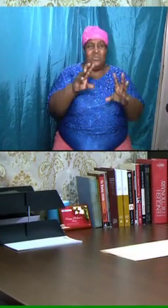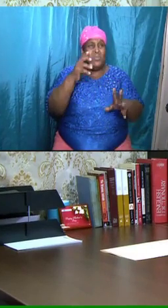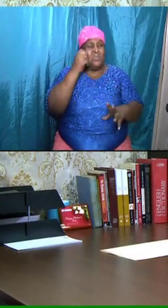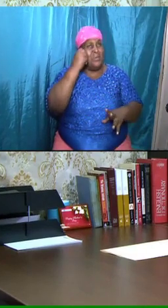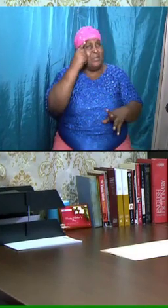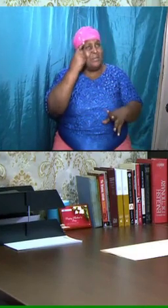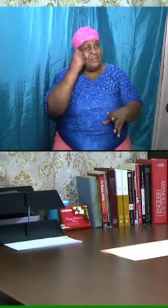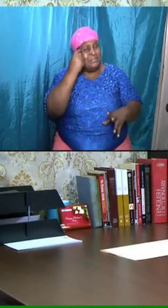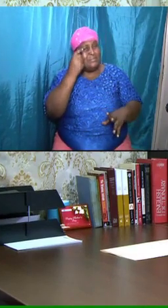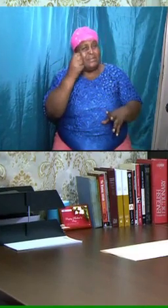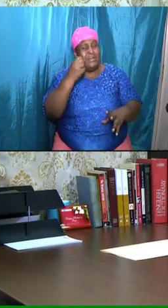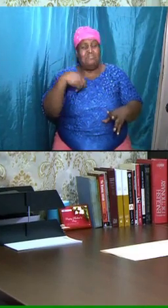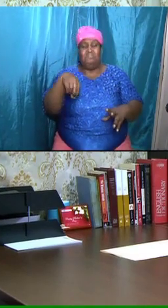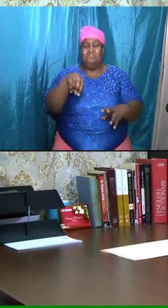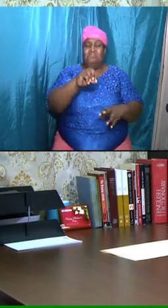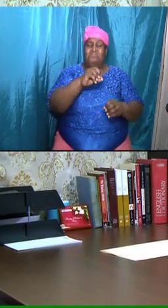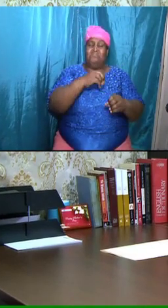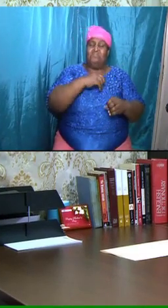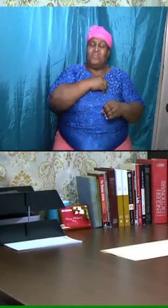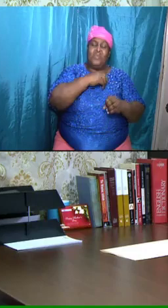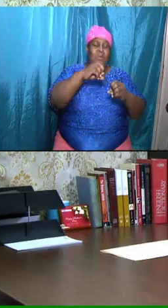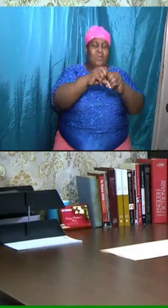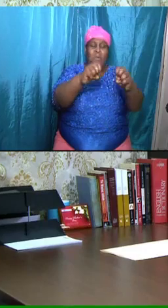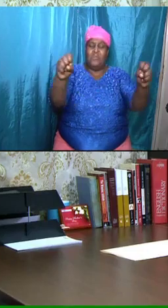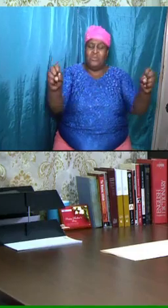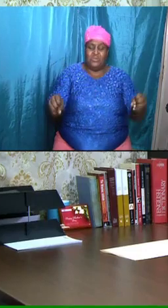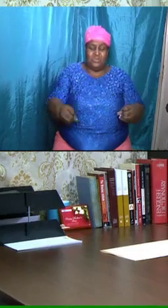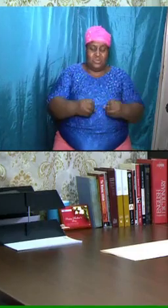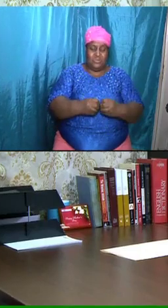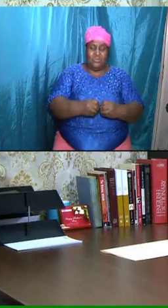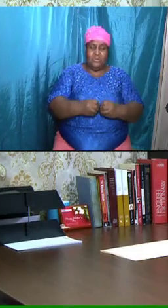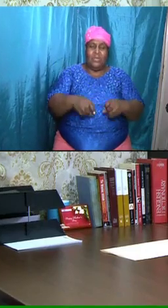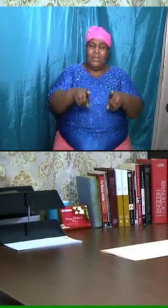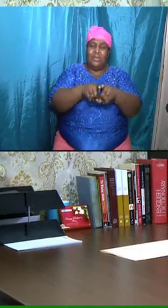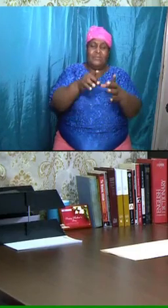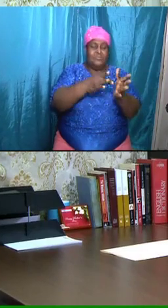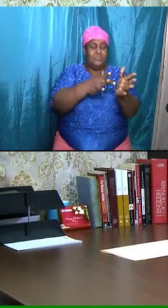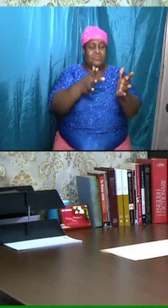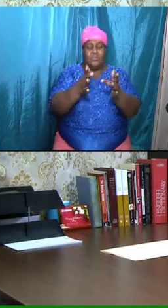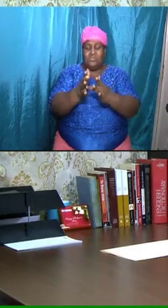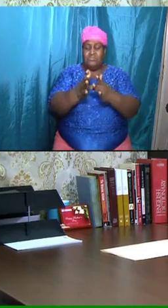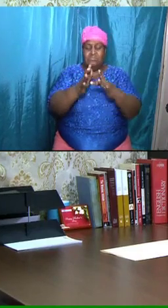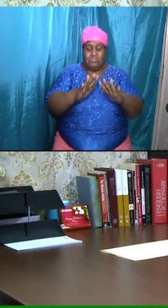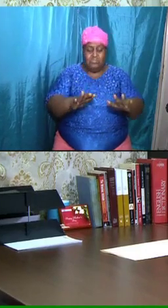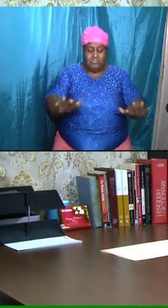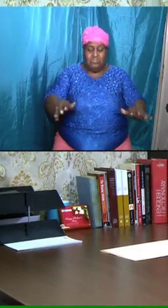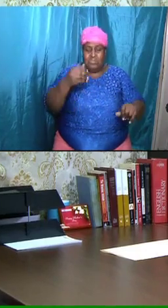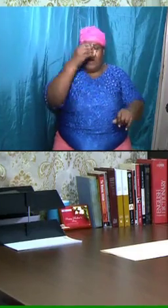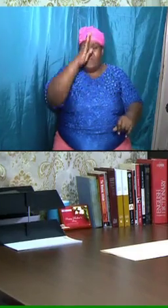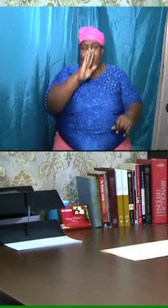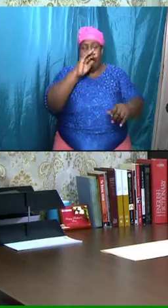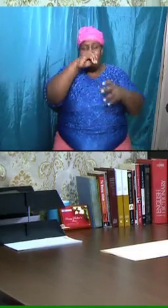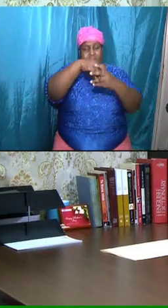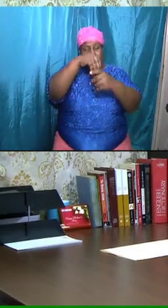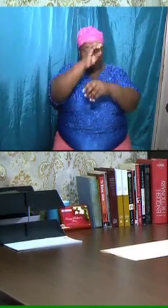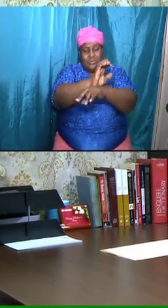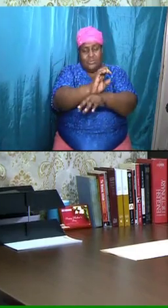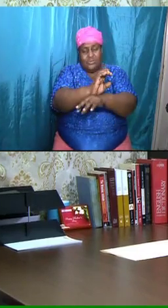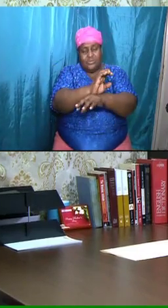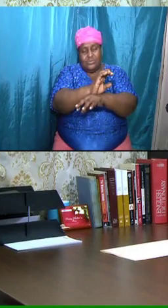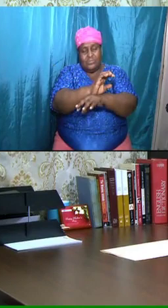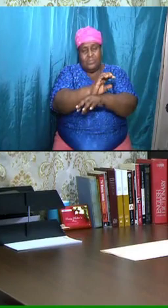position as children of God within the church. We don't realize